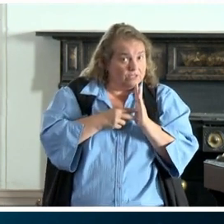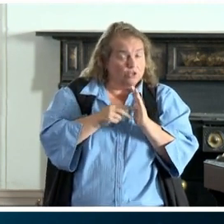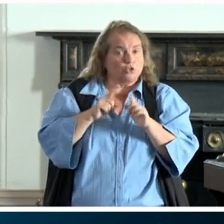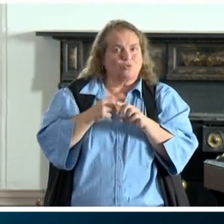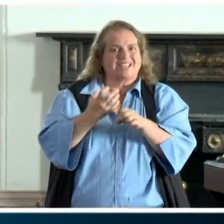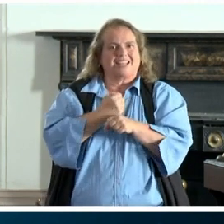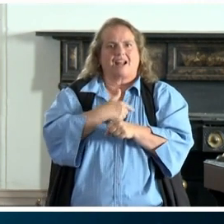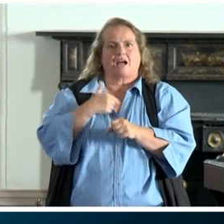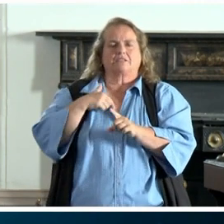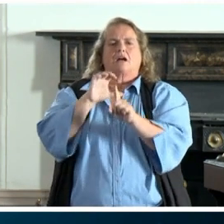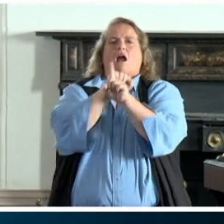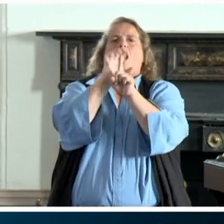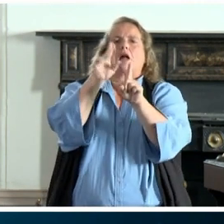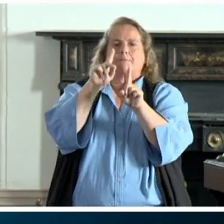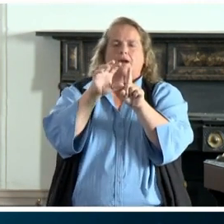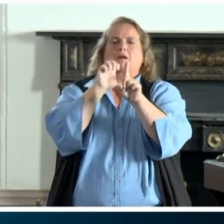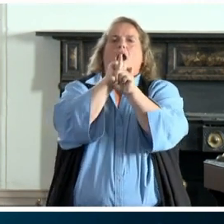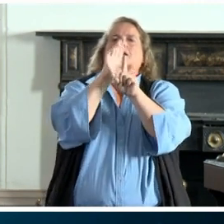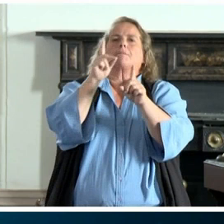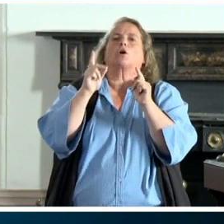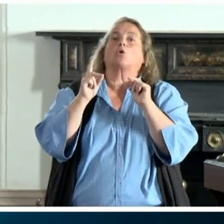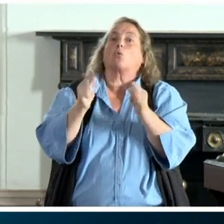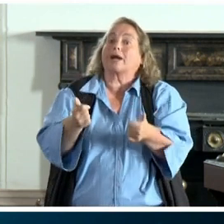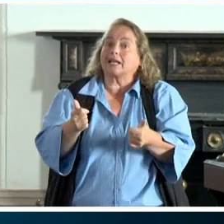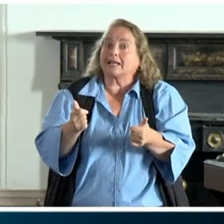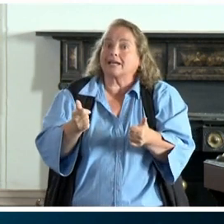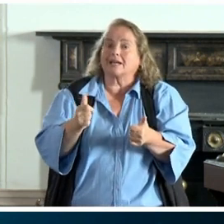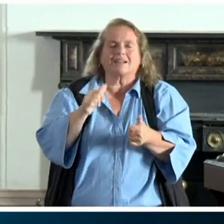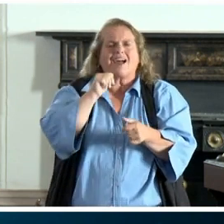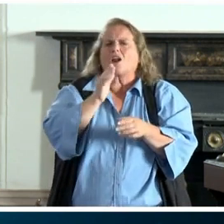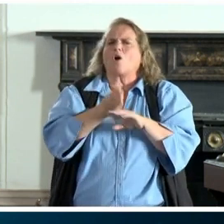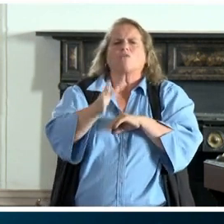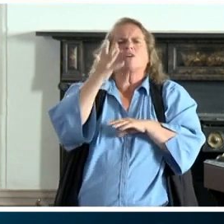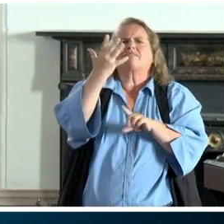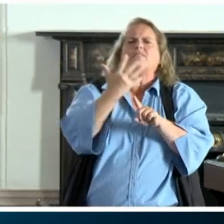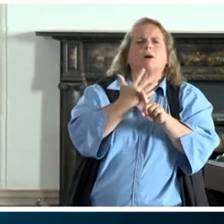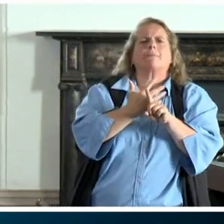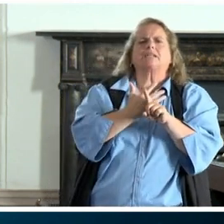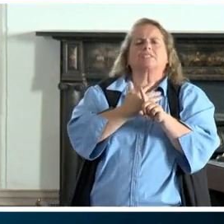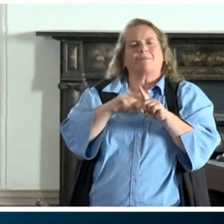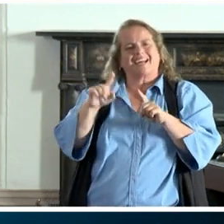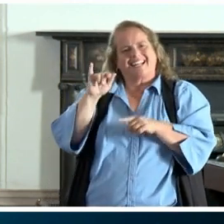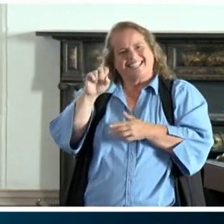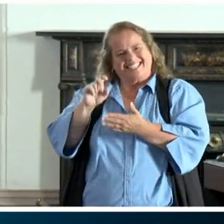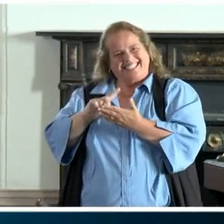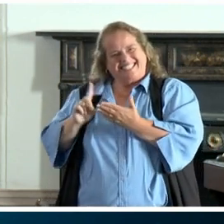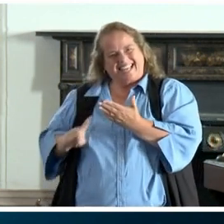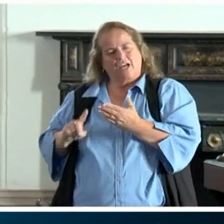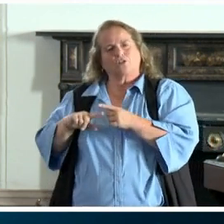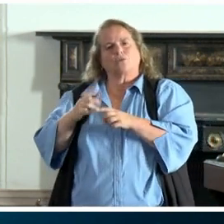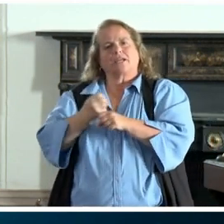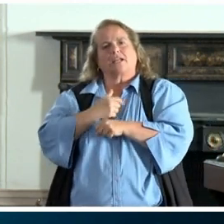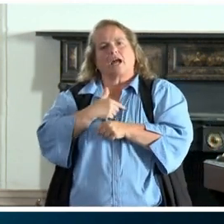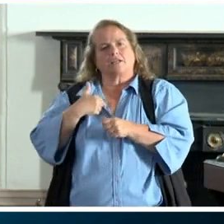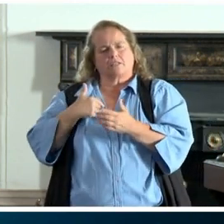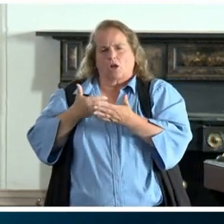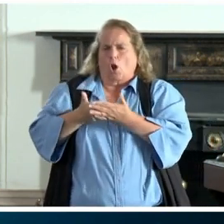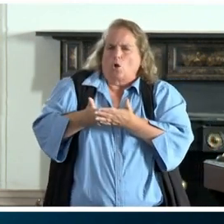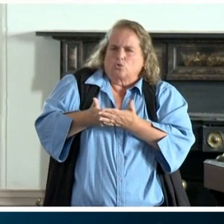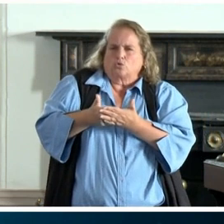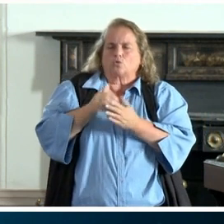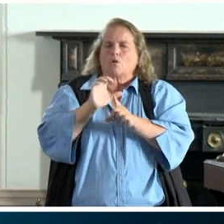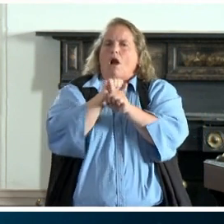get us caught up and get us caught up quickly. Not over five months, but this is designed to get us as close to caught up